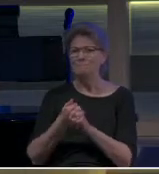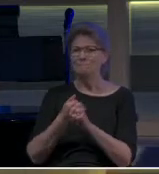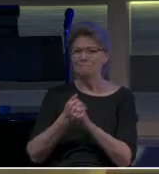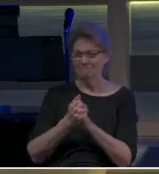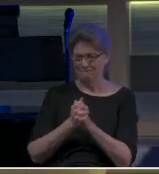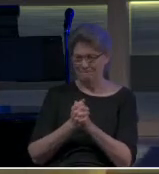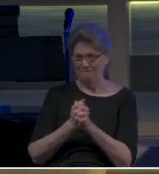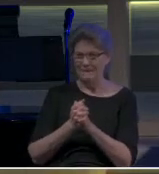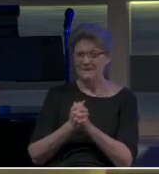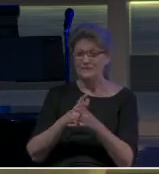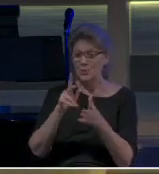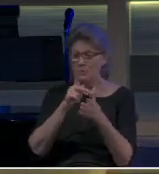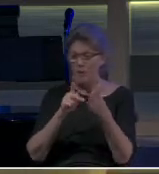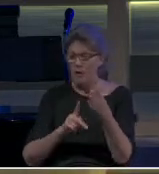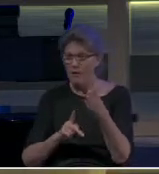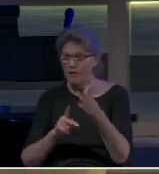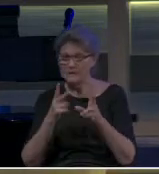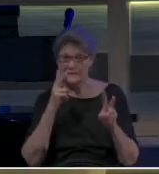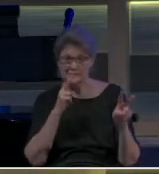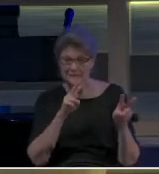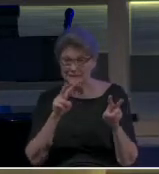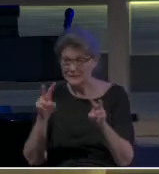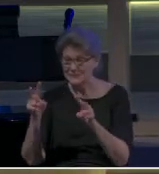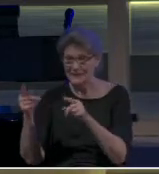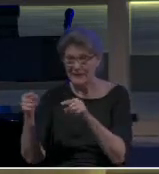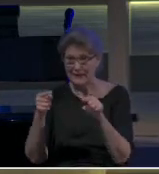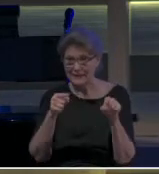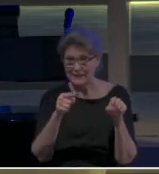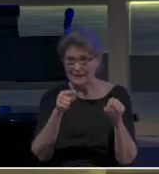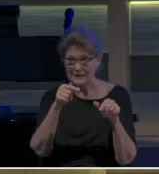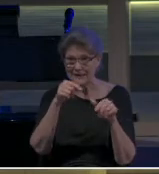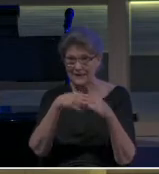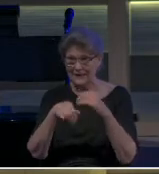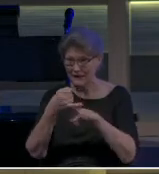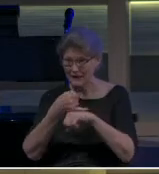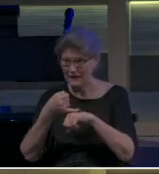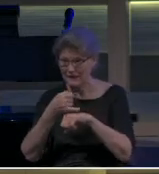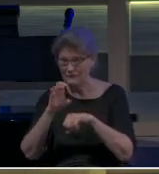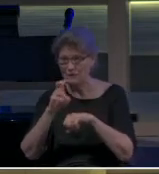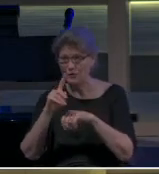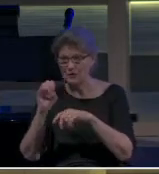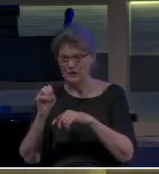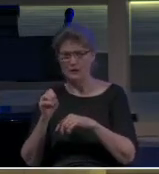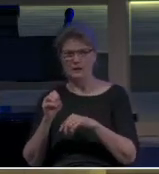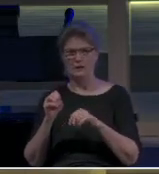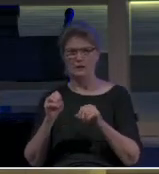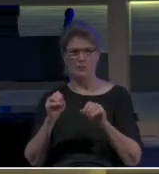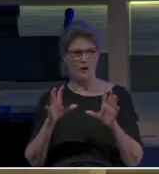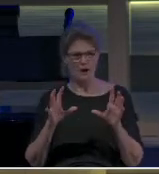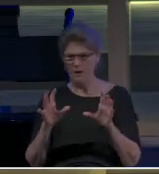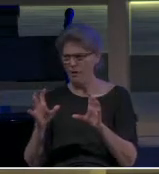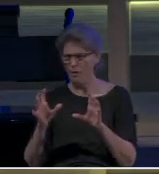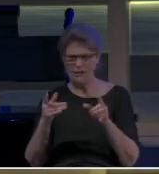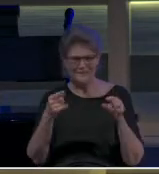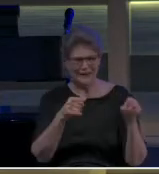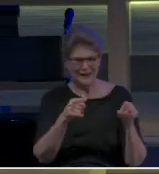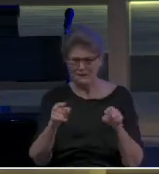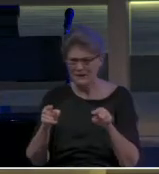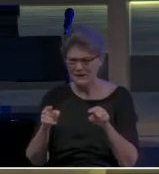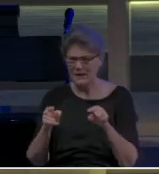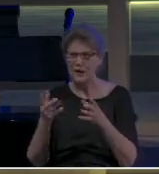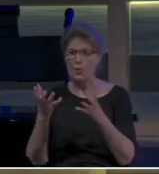on amongst the believing communities in Crete. And he's alarmed. And he wants his